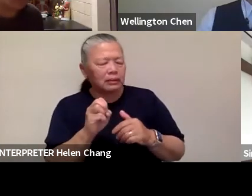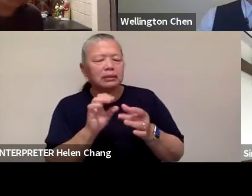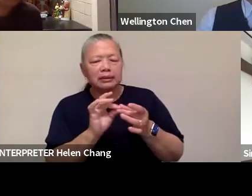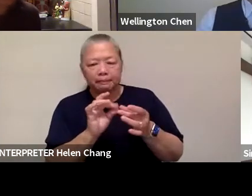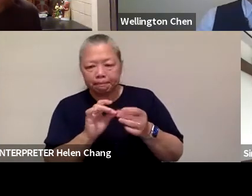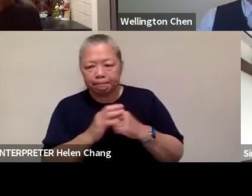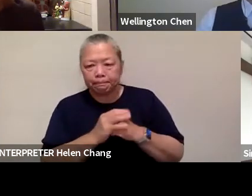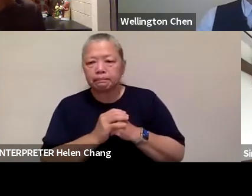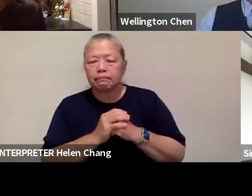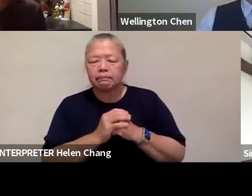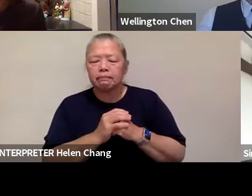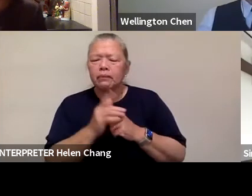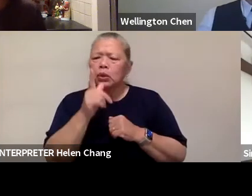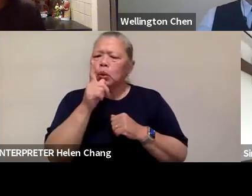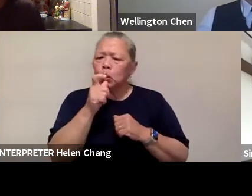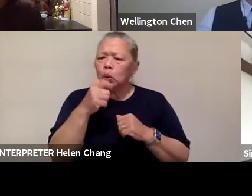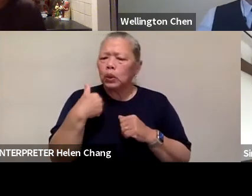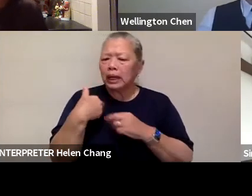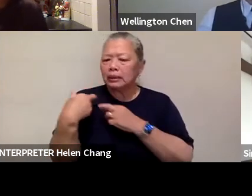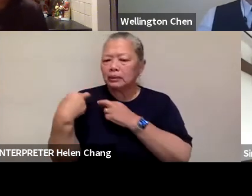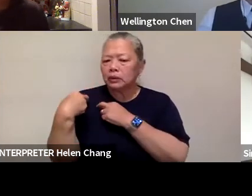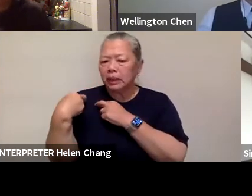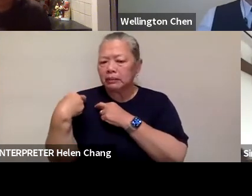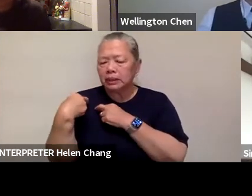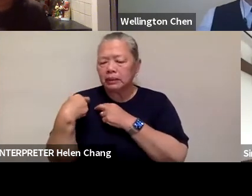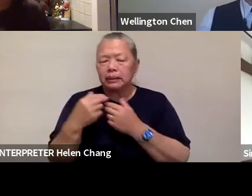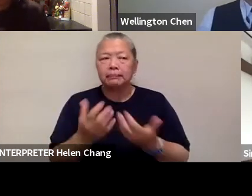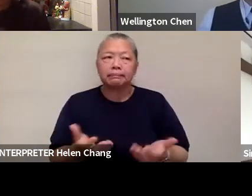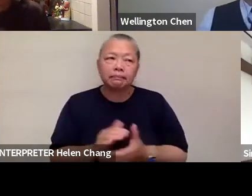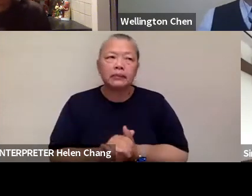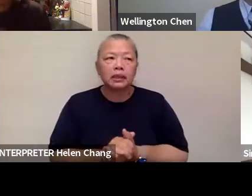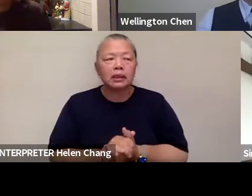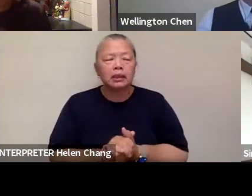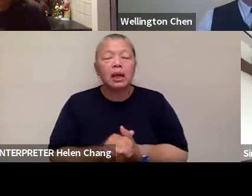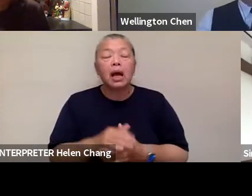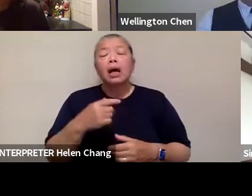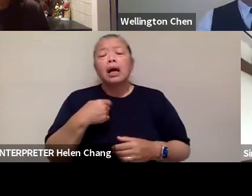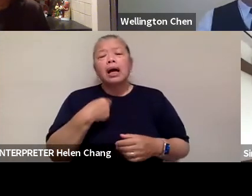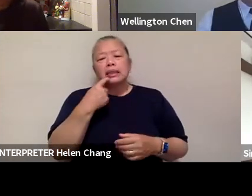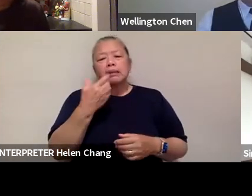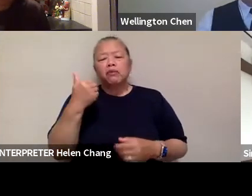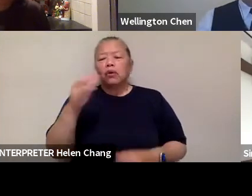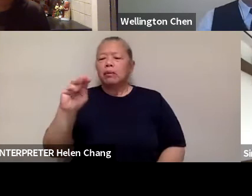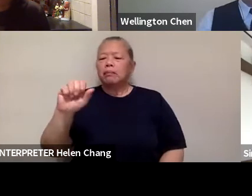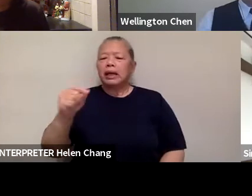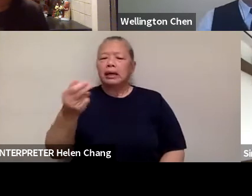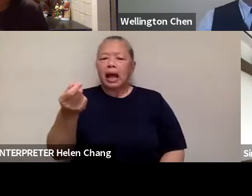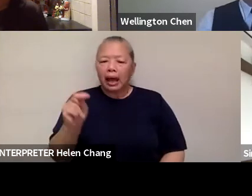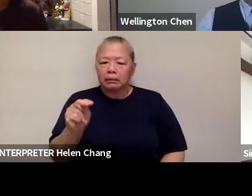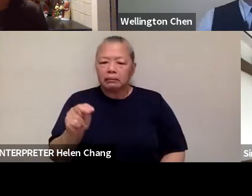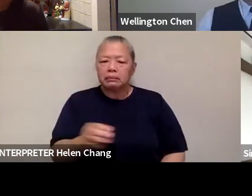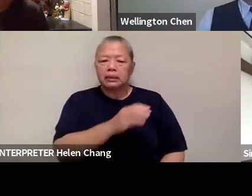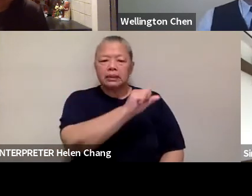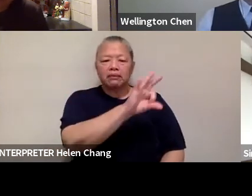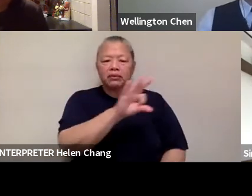So whose responsibility? Well, as I said before, Manhattan and San Francisco's Chinatown